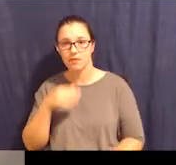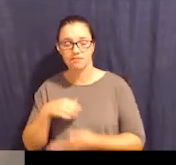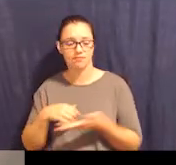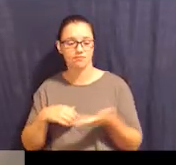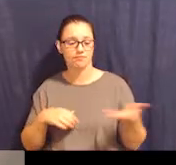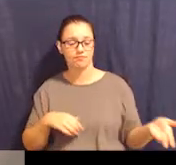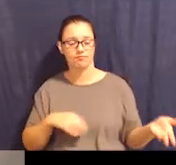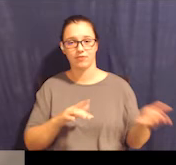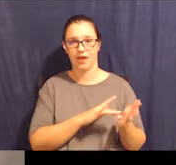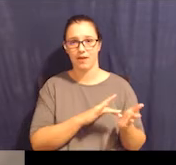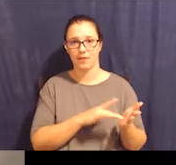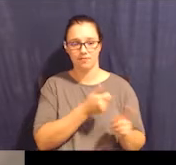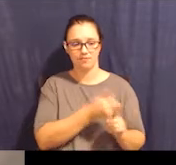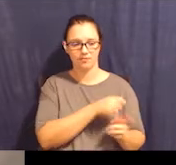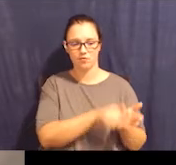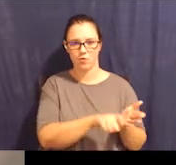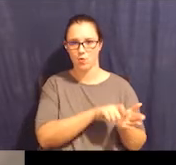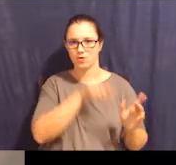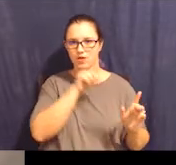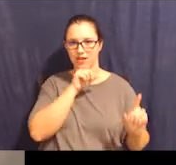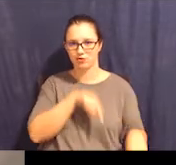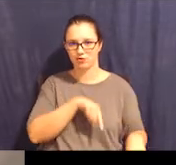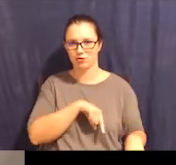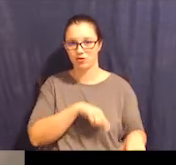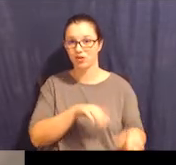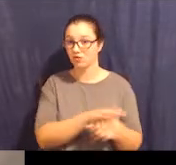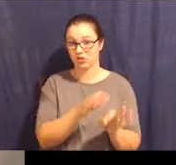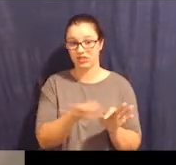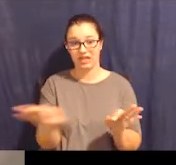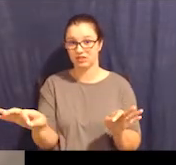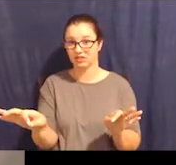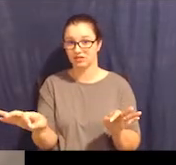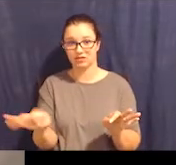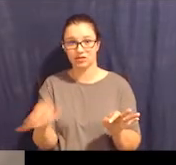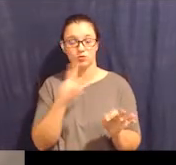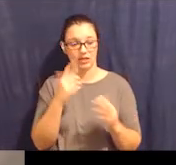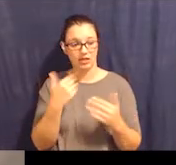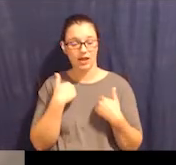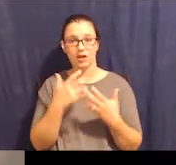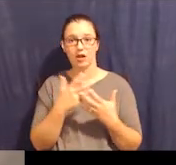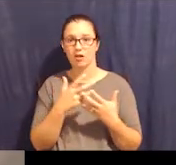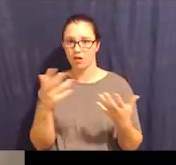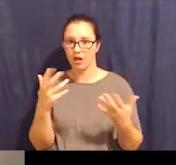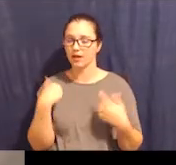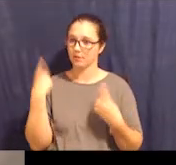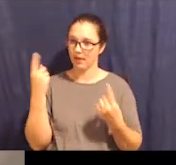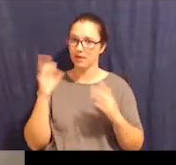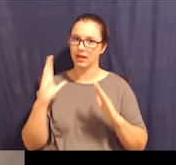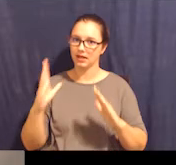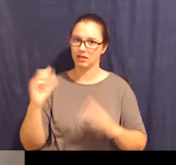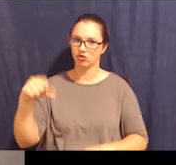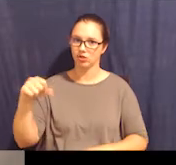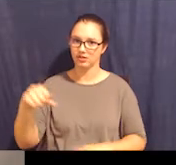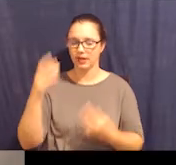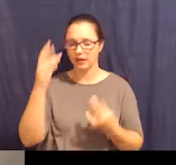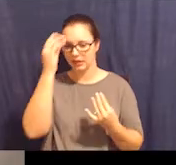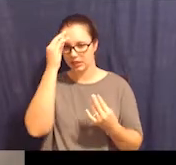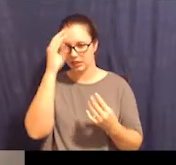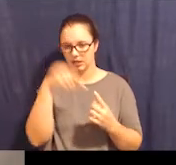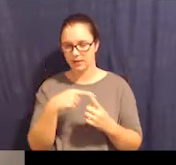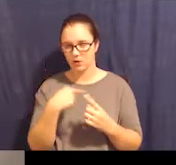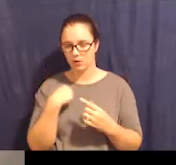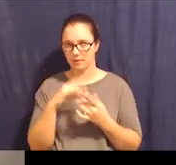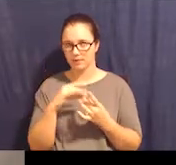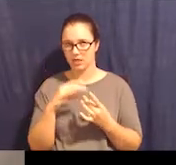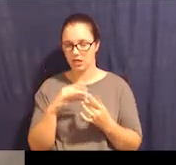was, was really had a lot, had been paying attention and thinking about what I said and how to follow up questions. And we talked about whether I liked